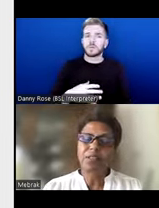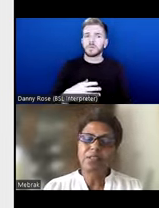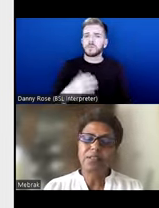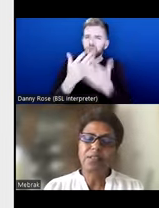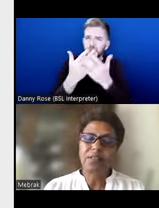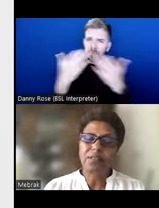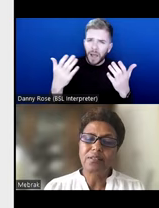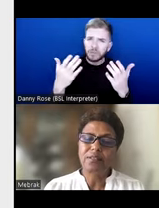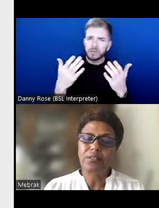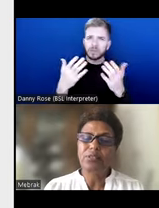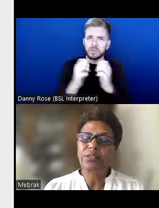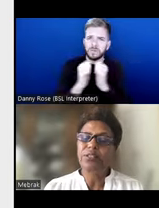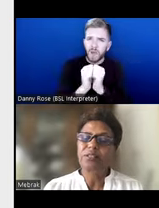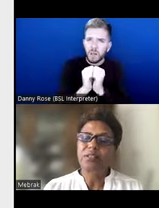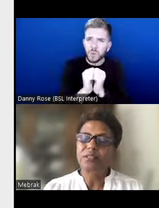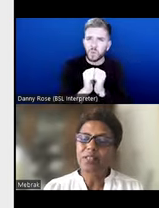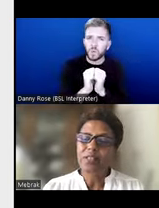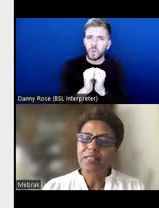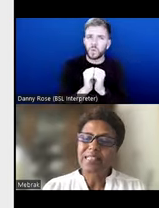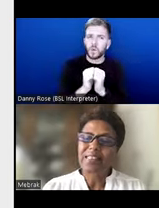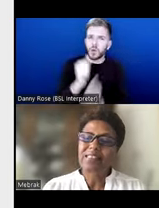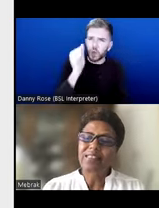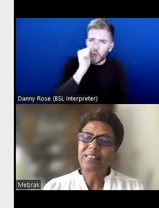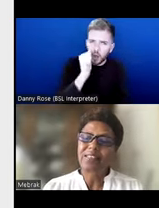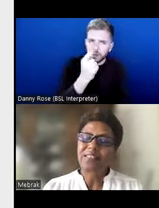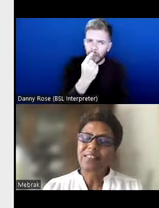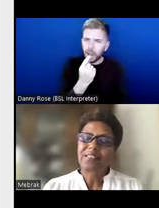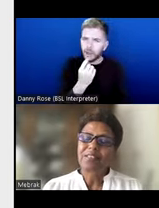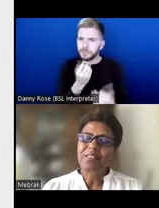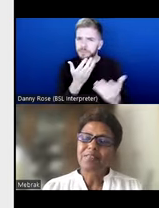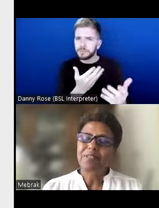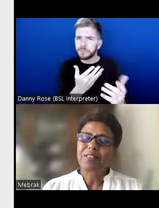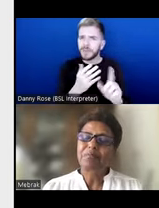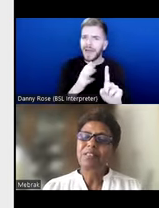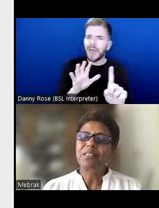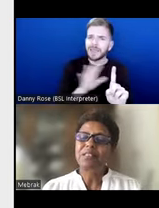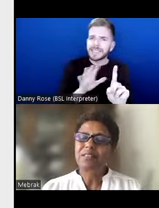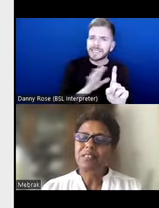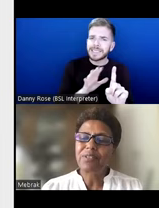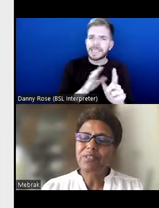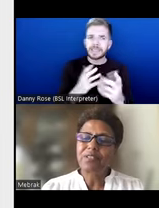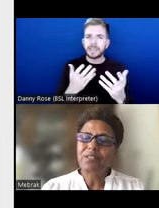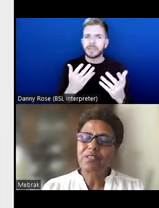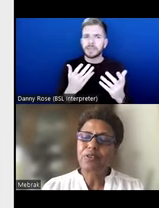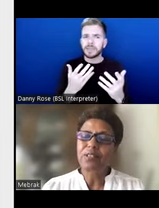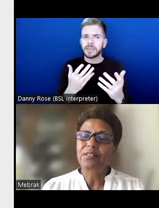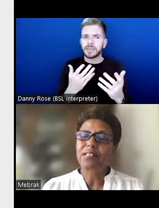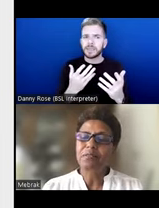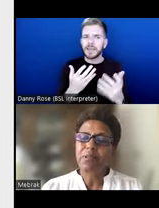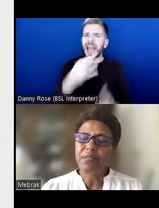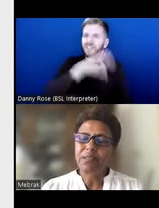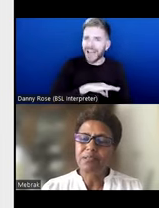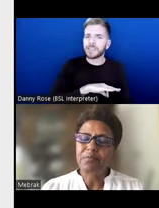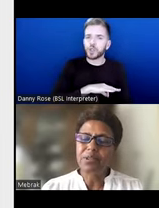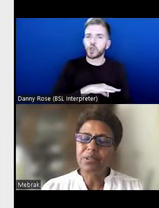and, and their, their knowledge, their ethnicity to be taken as an advantage, not as a